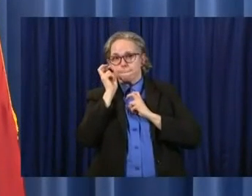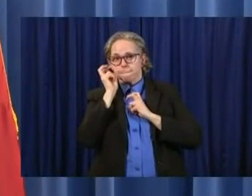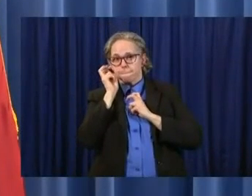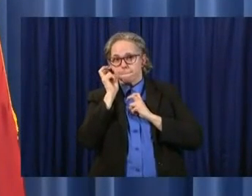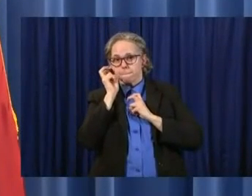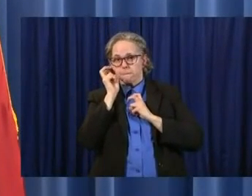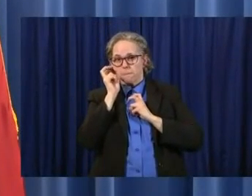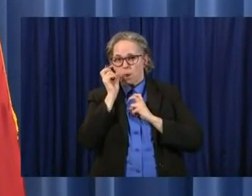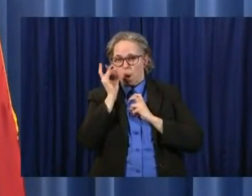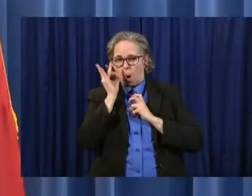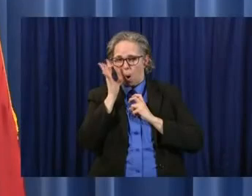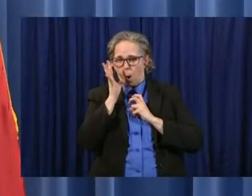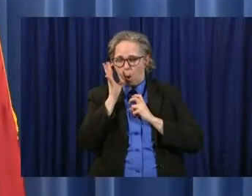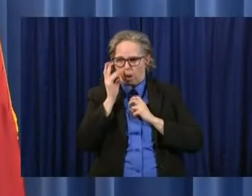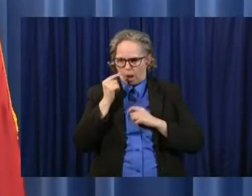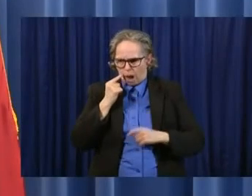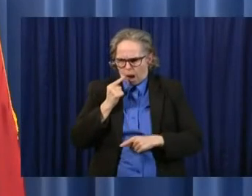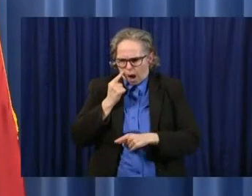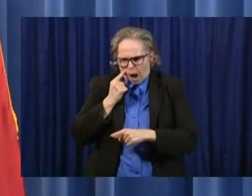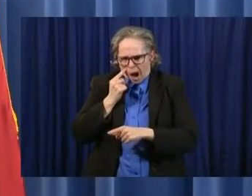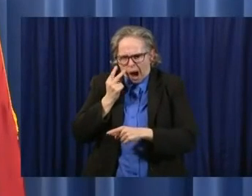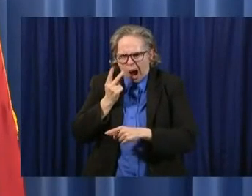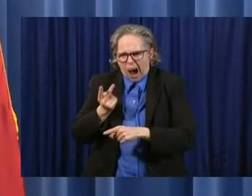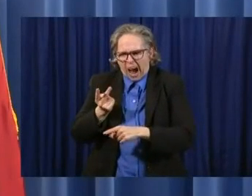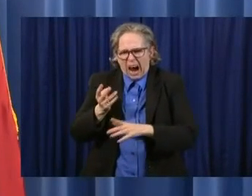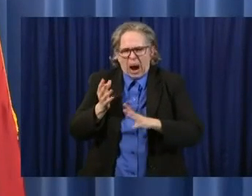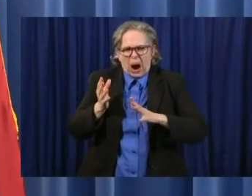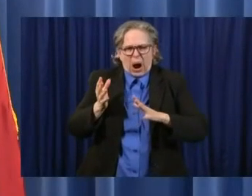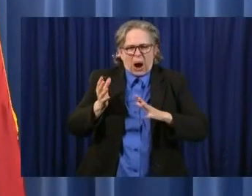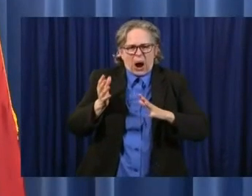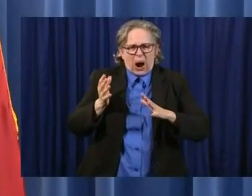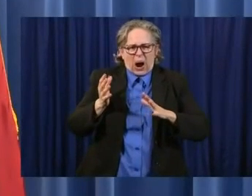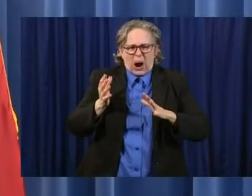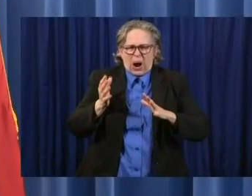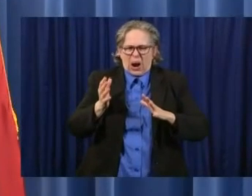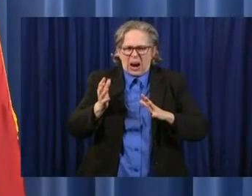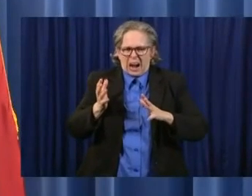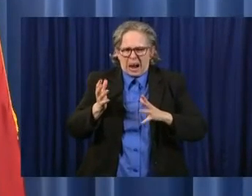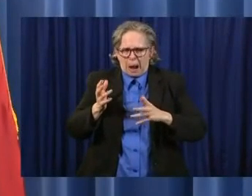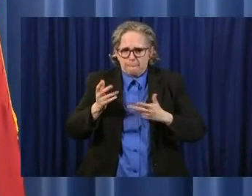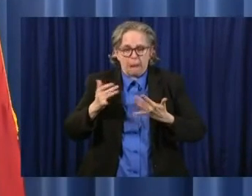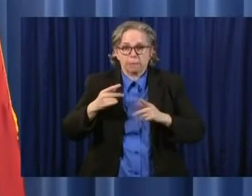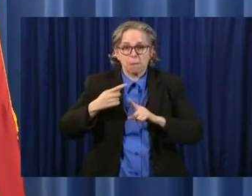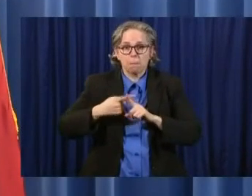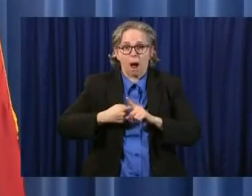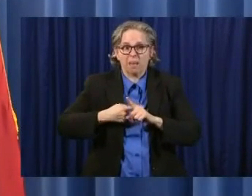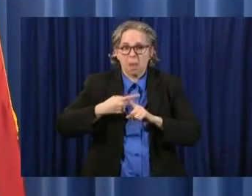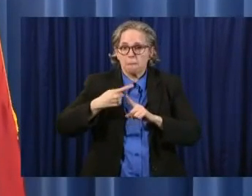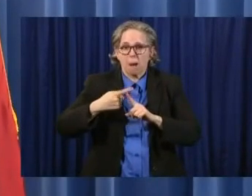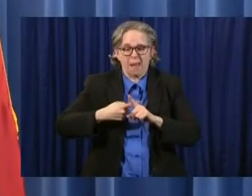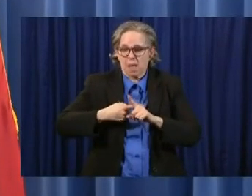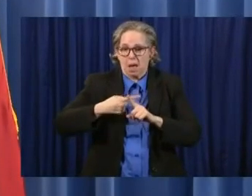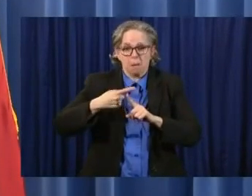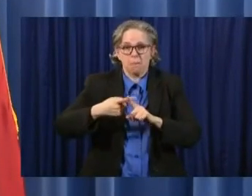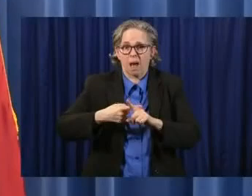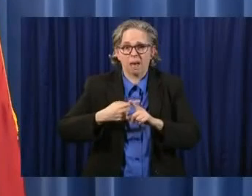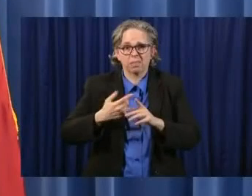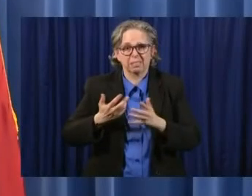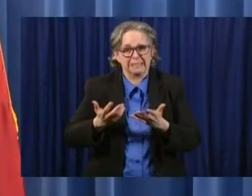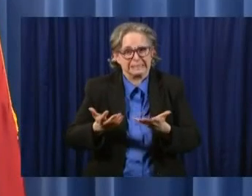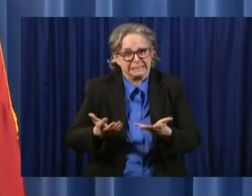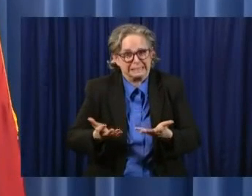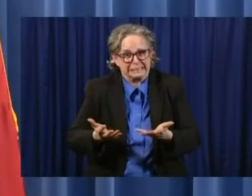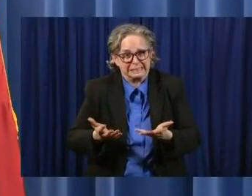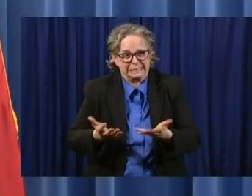And it's just, you know, it's not, this can go on for a month, longer than a month. And has a real